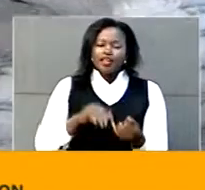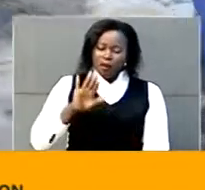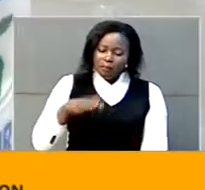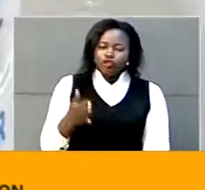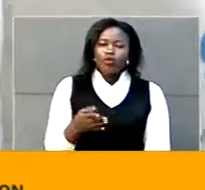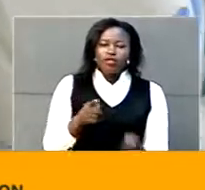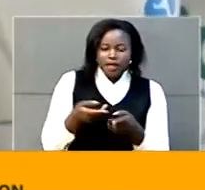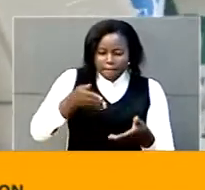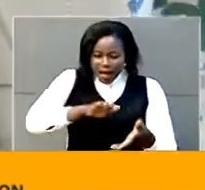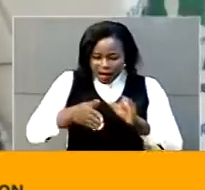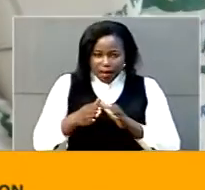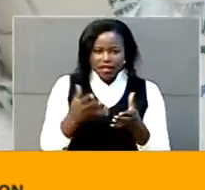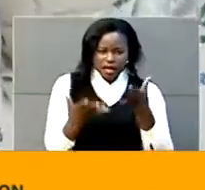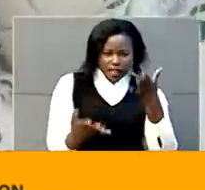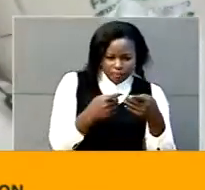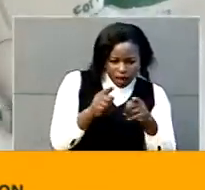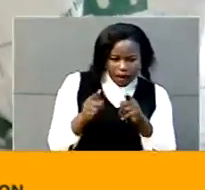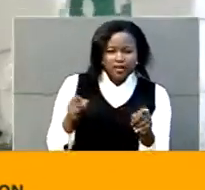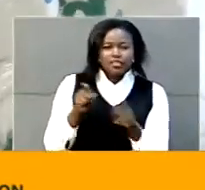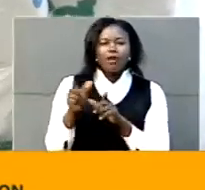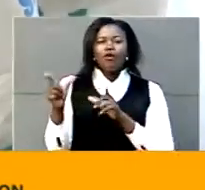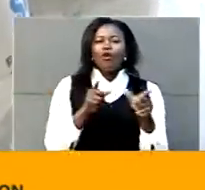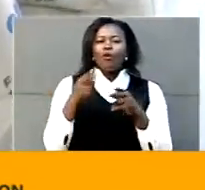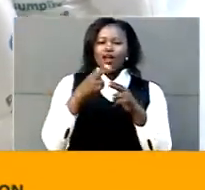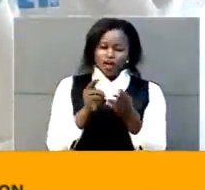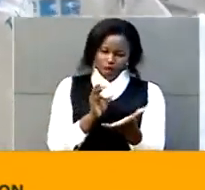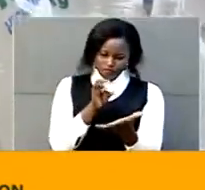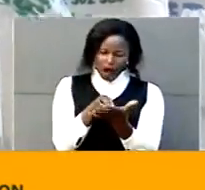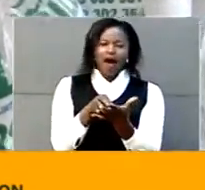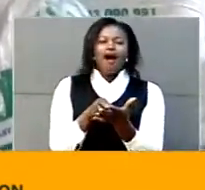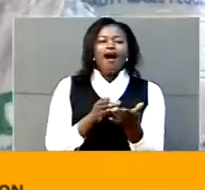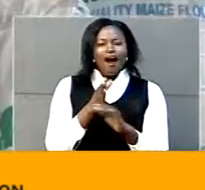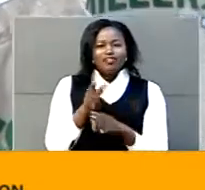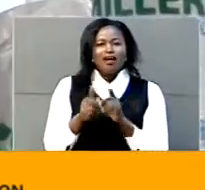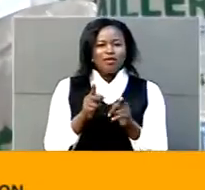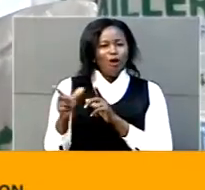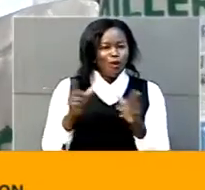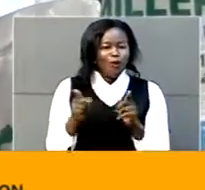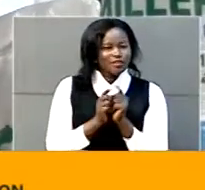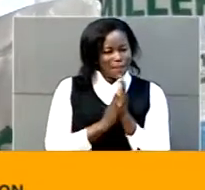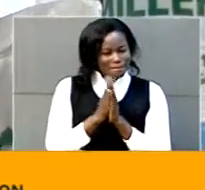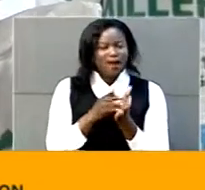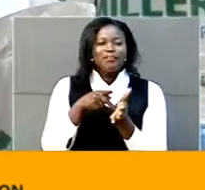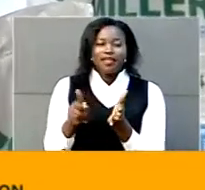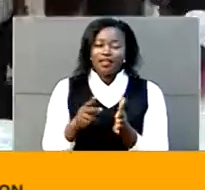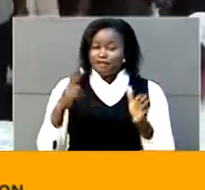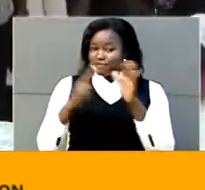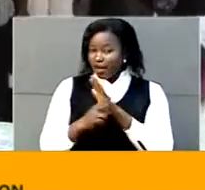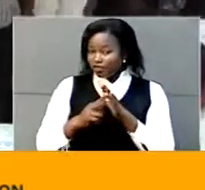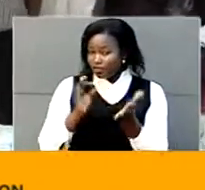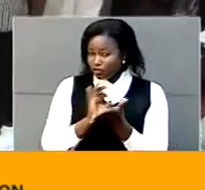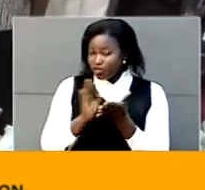properly blended with a local name to attract local consumption here are emmanuel msoke the private secretary to the president